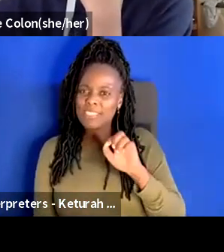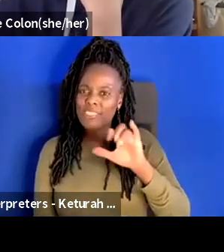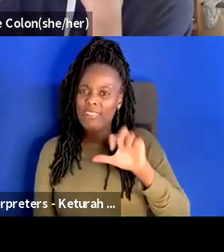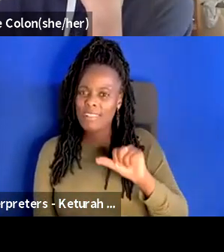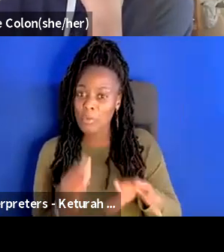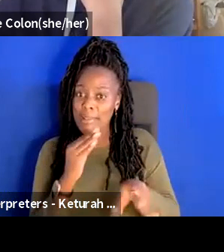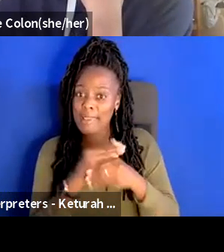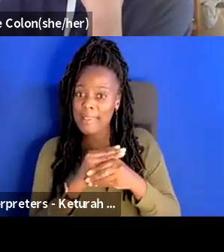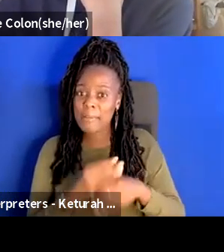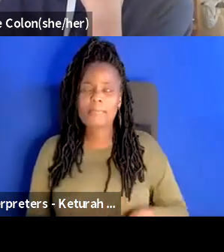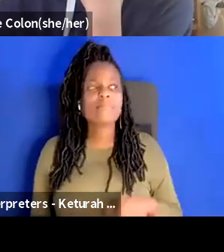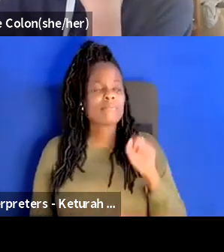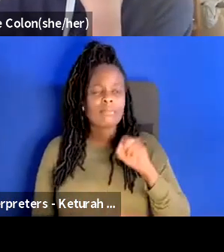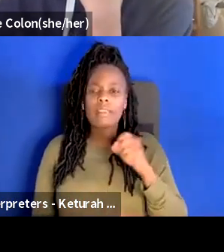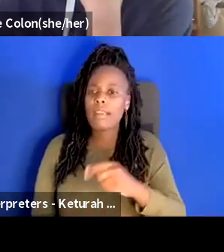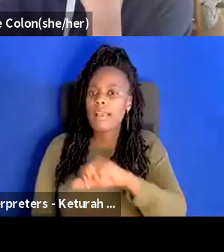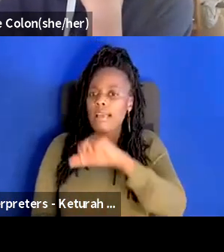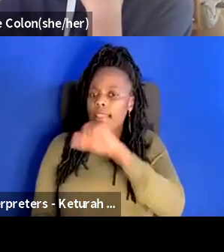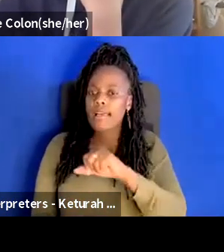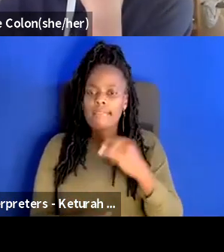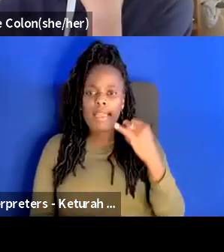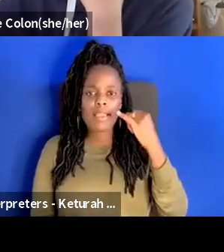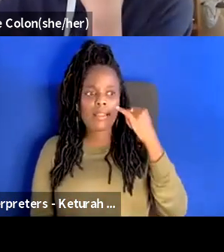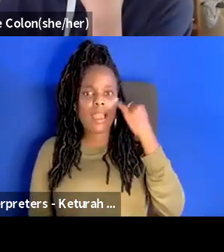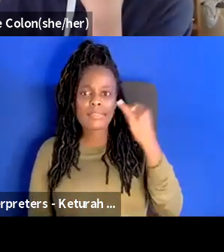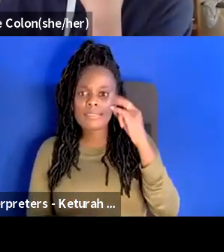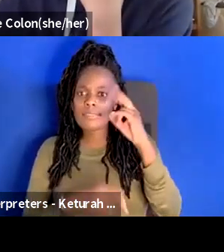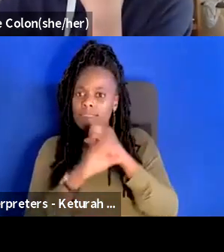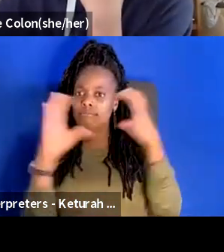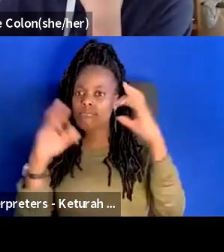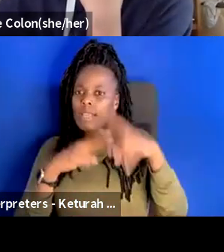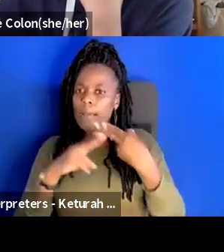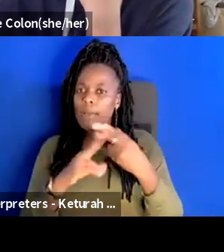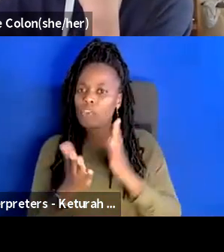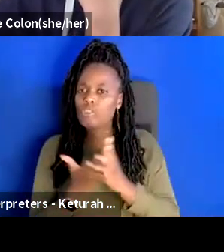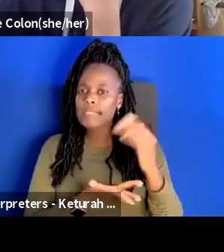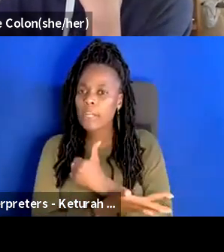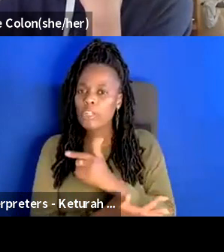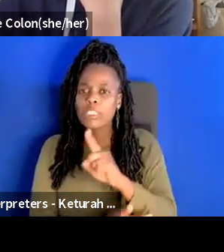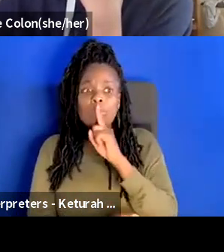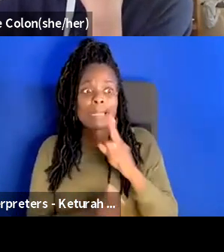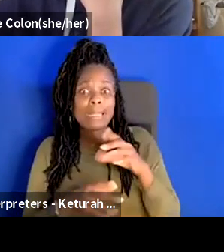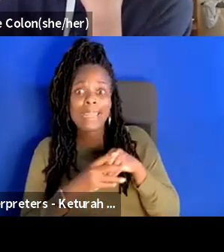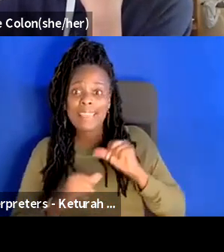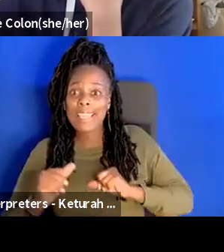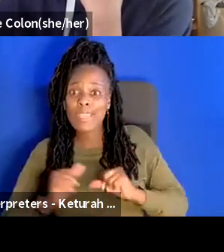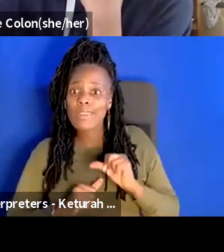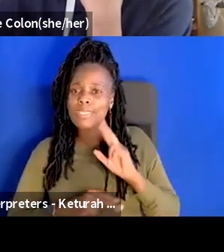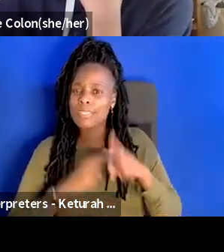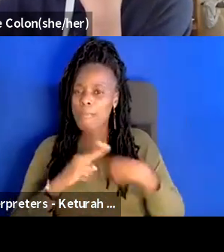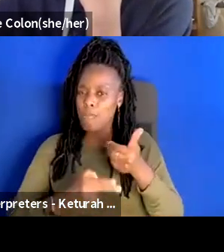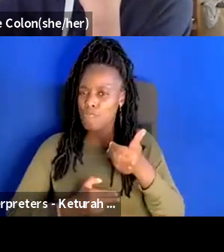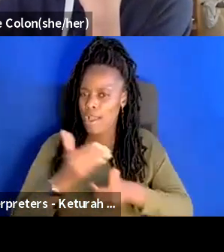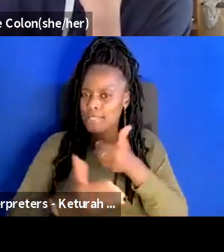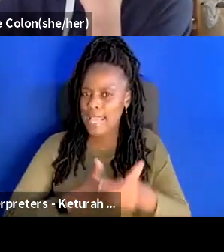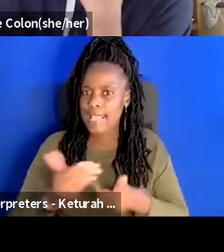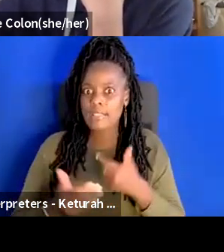of transparency and how everything that we do in theater is so process oriented right and we're putting up a show and performing the